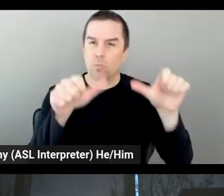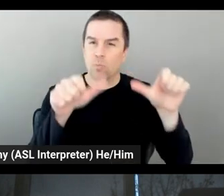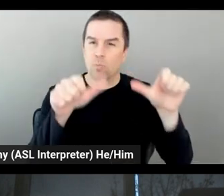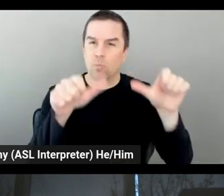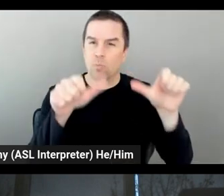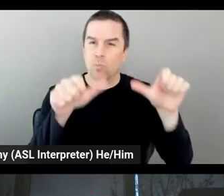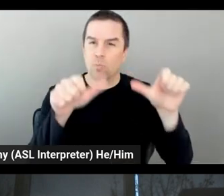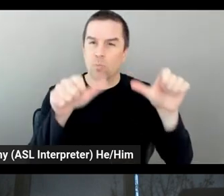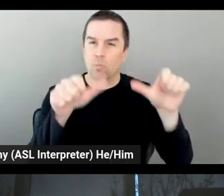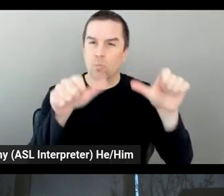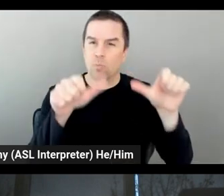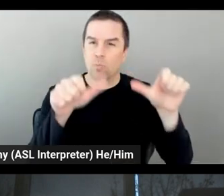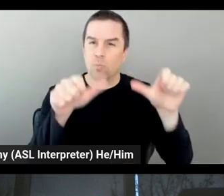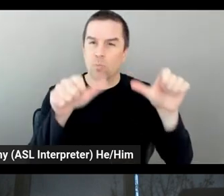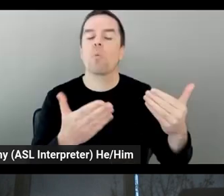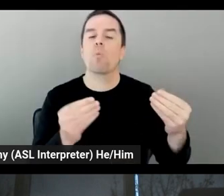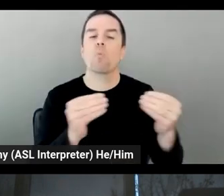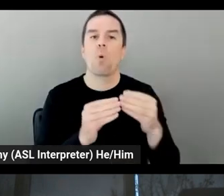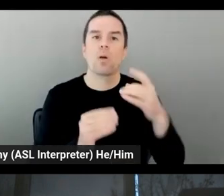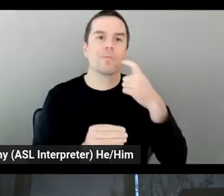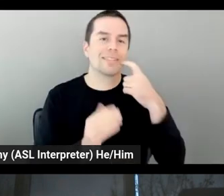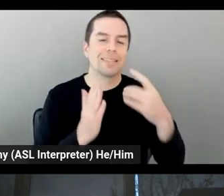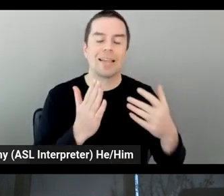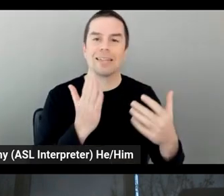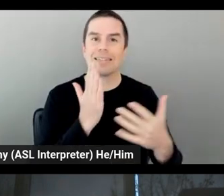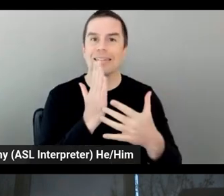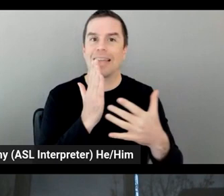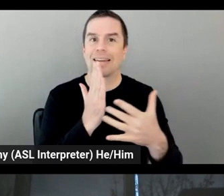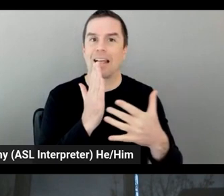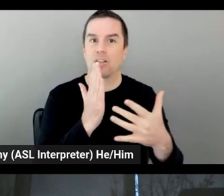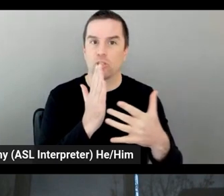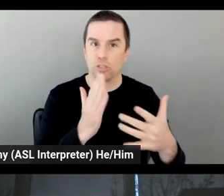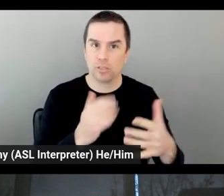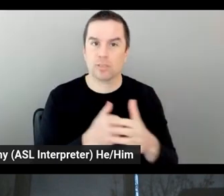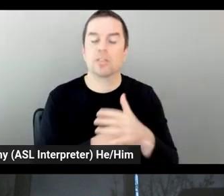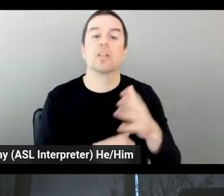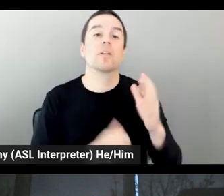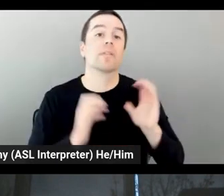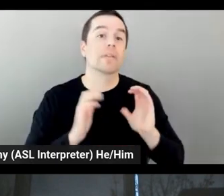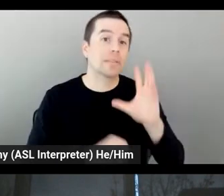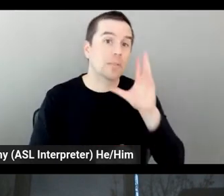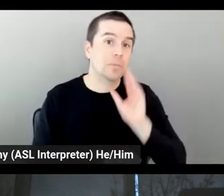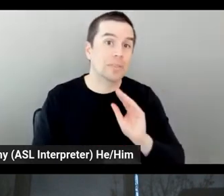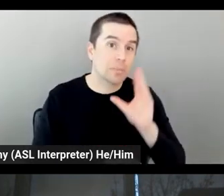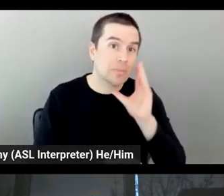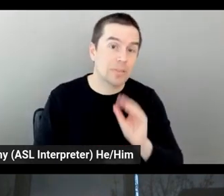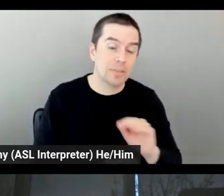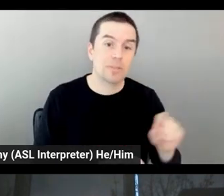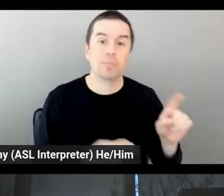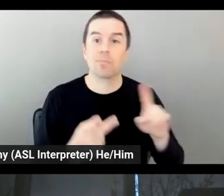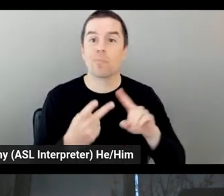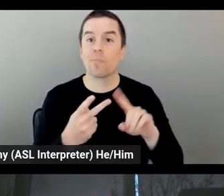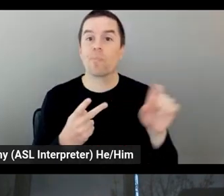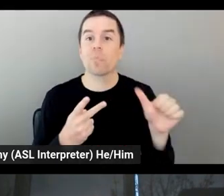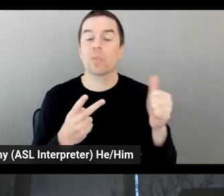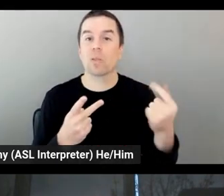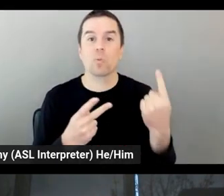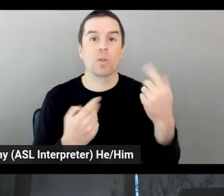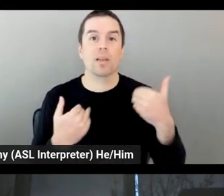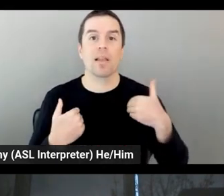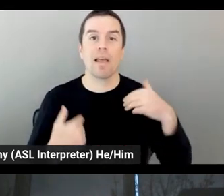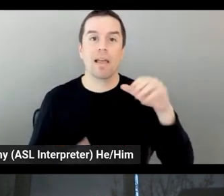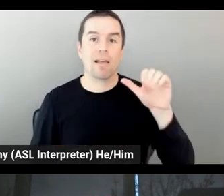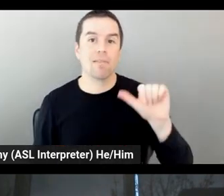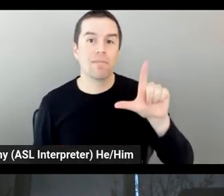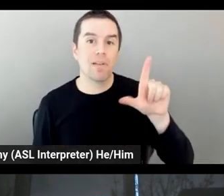general manager, Wendy Bauer. And, in other episodes, we've been, for example, had Alexa giving a test drive. Our own Alexa, Amazon Alexa giving a